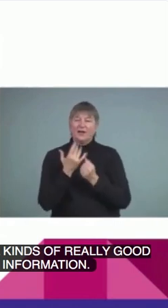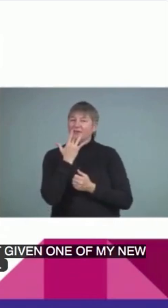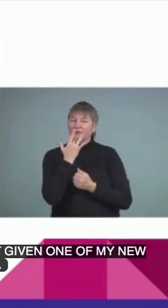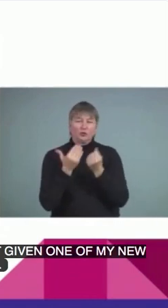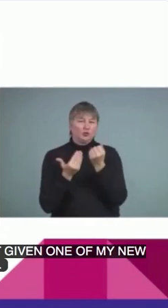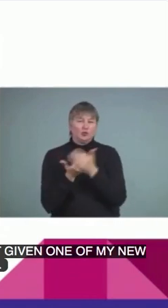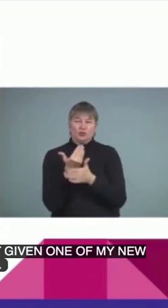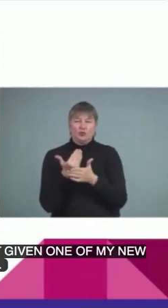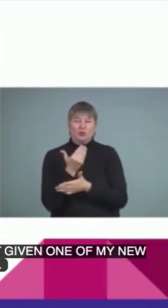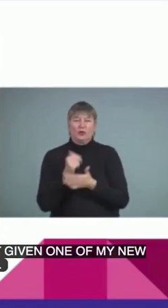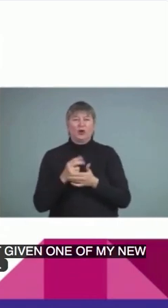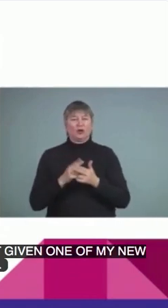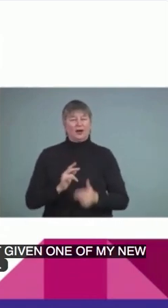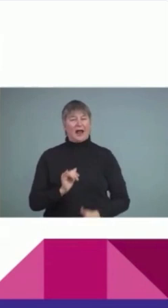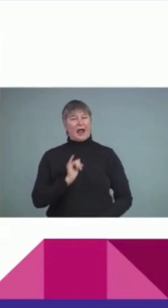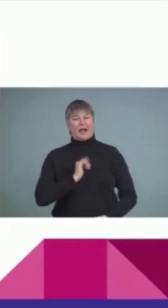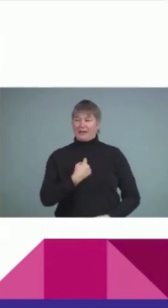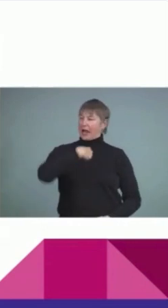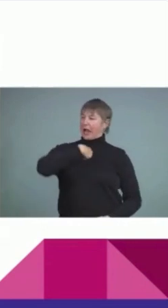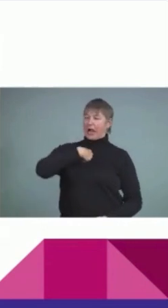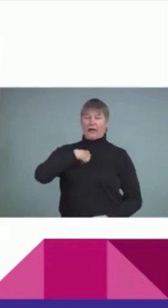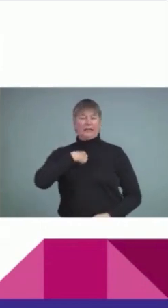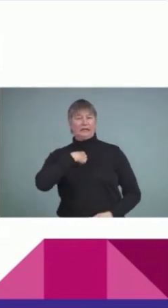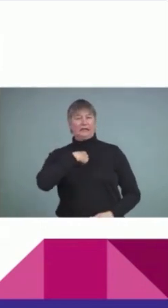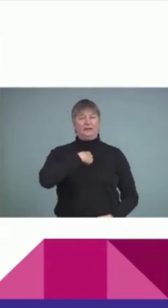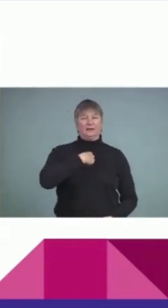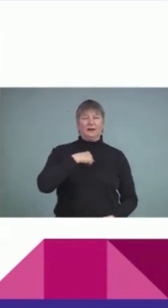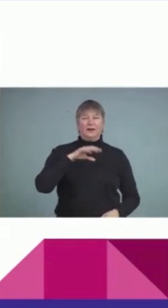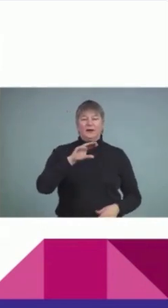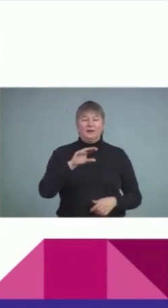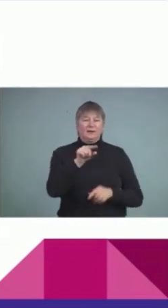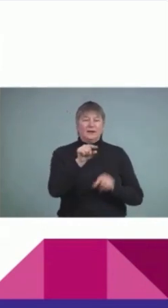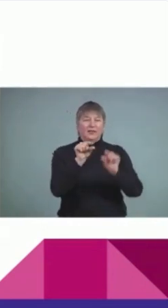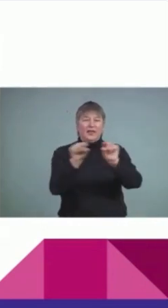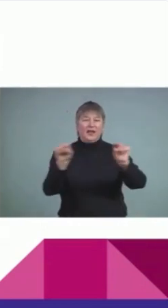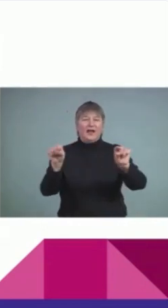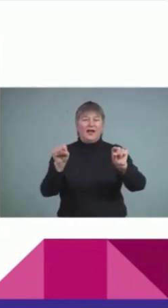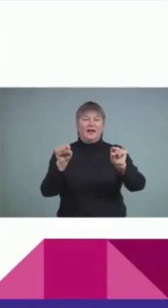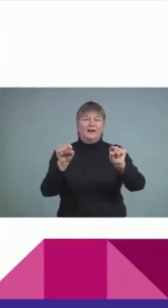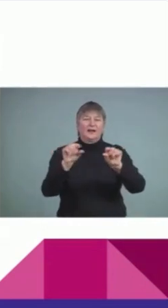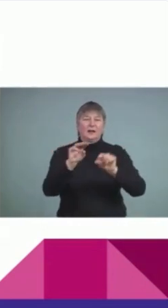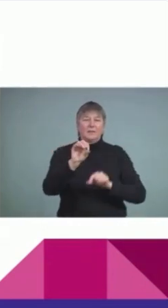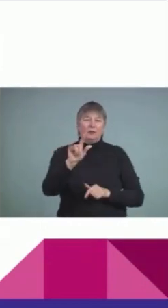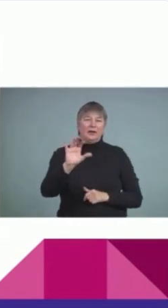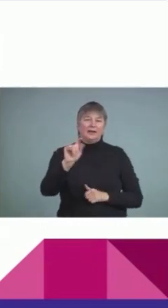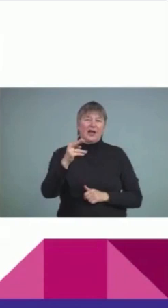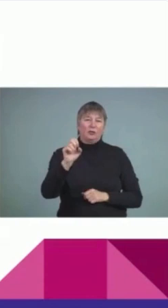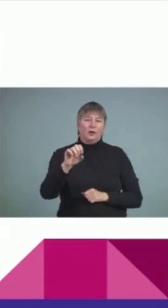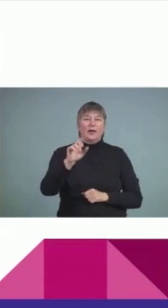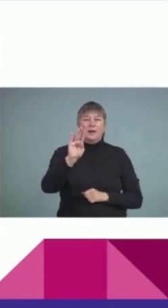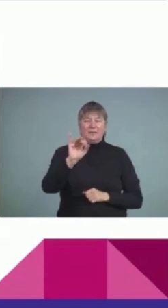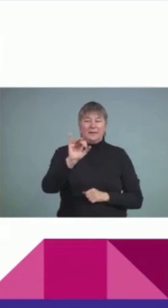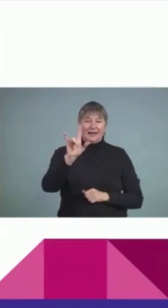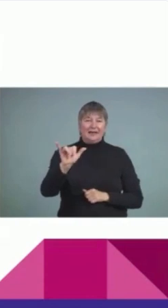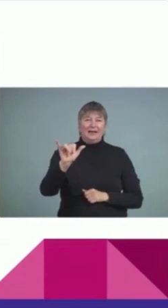i-series. Catherine, Mary Catherine Bailey McKenna is a psychologist from